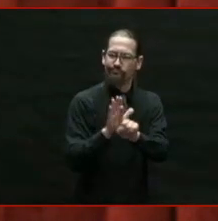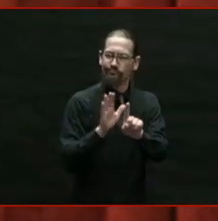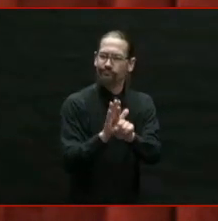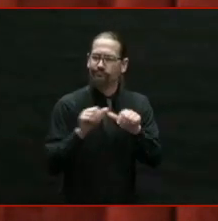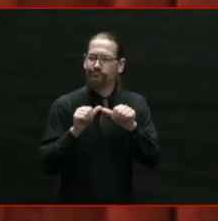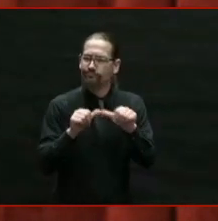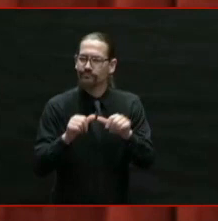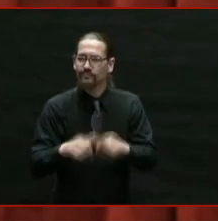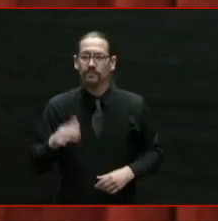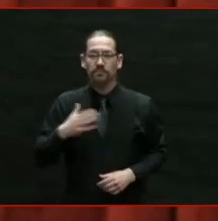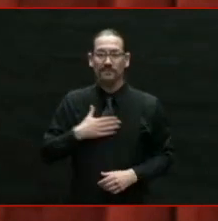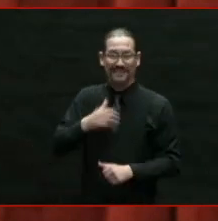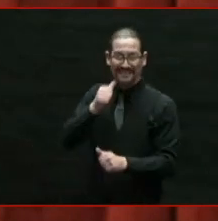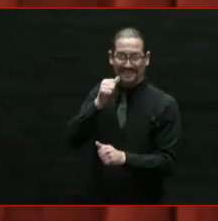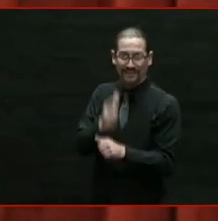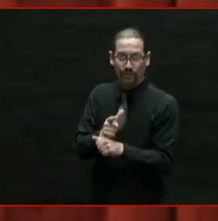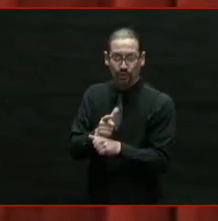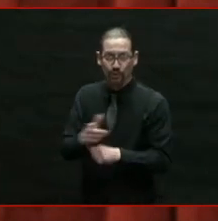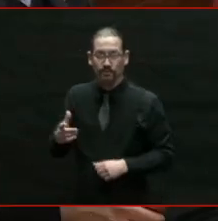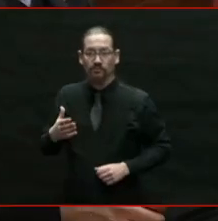and my teenage daughter.